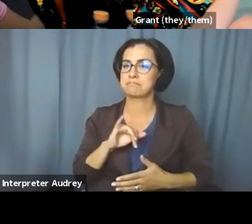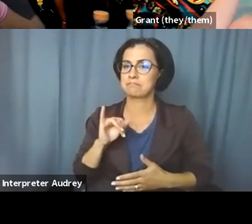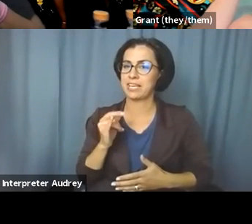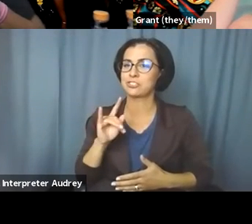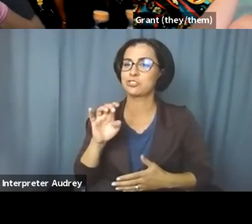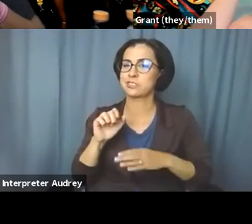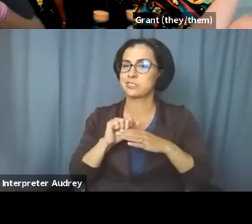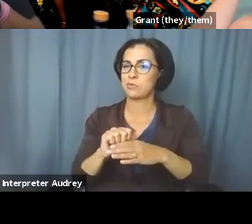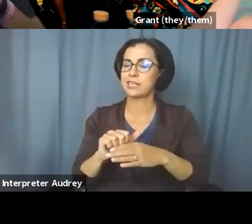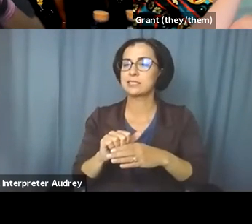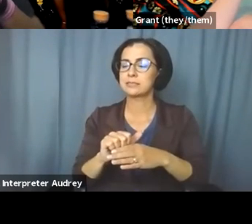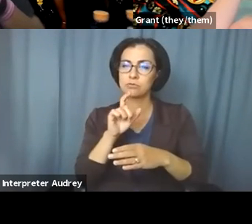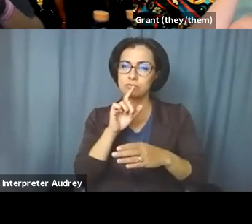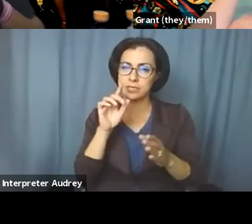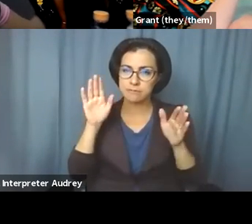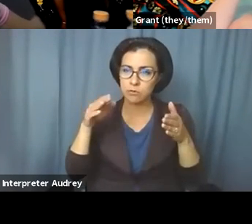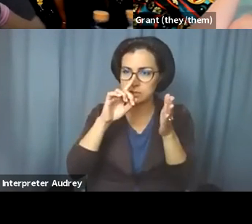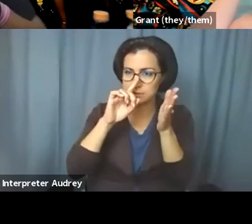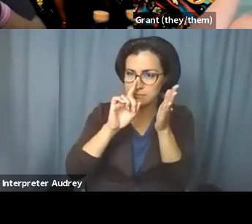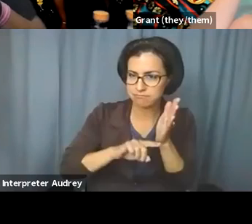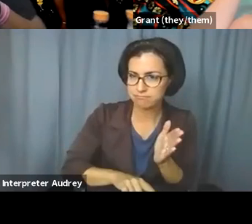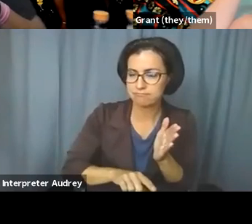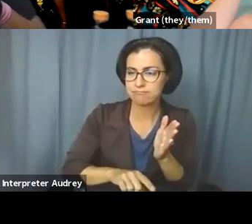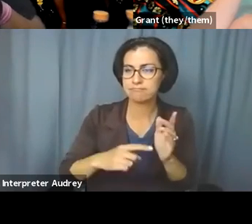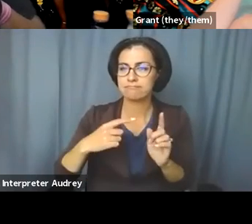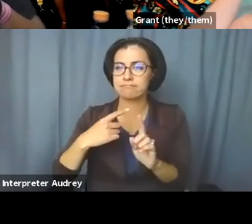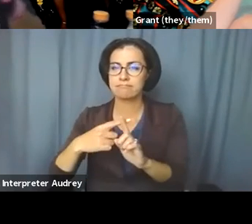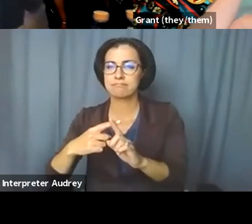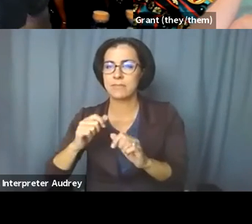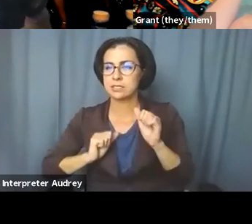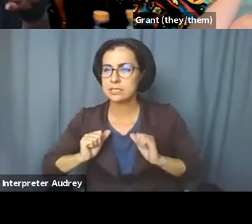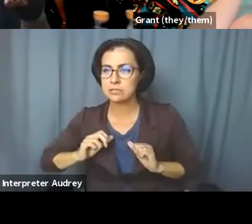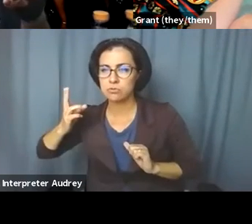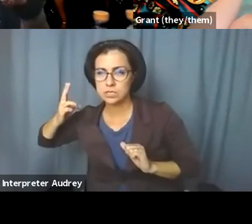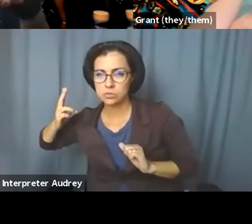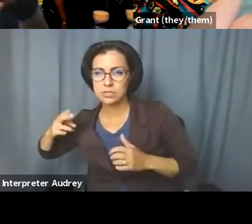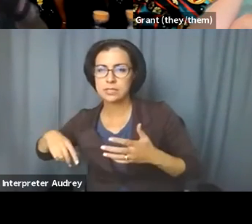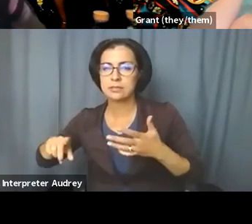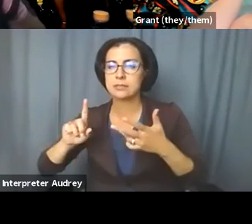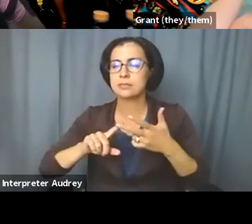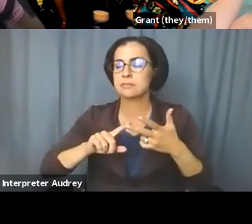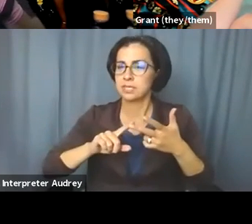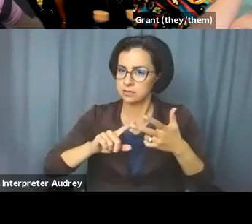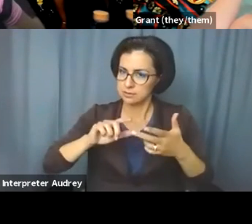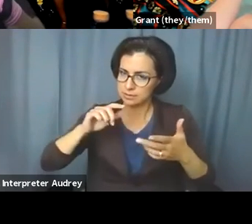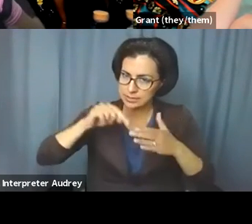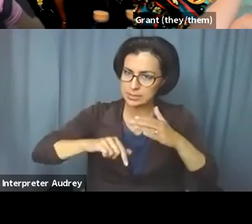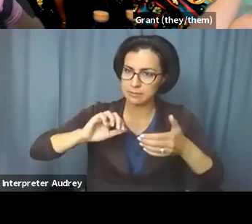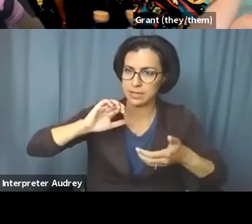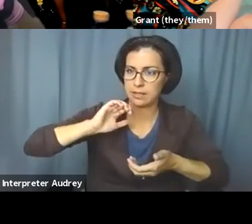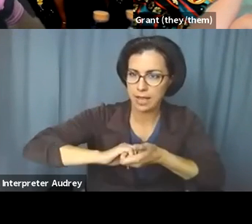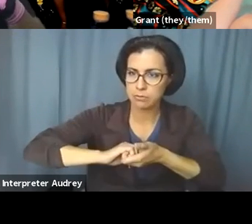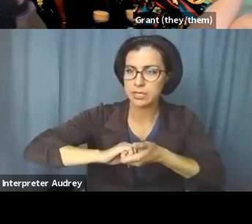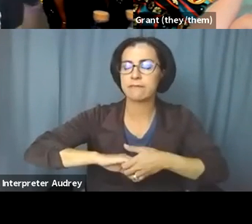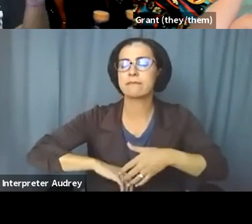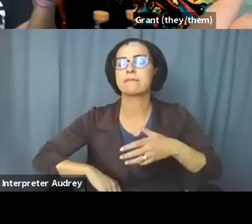investigatory. It is dramaturgical. It is deeply collaborative. It is